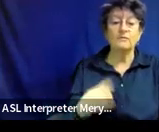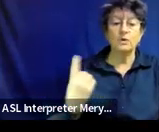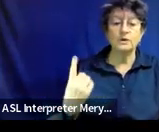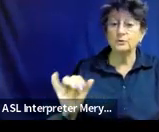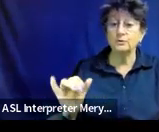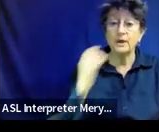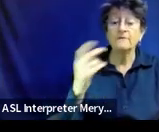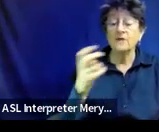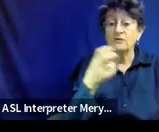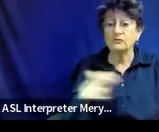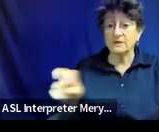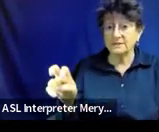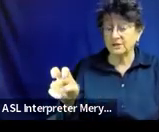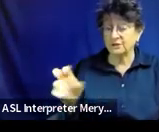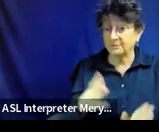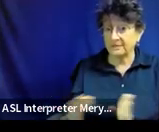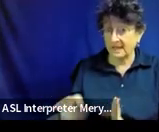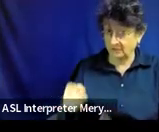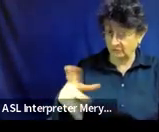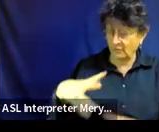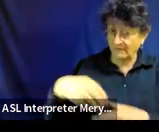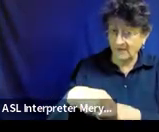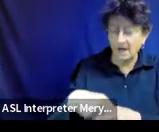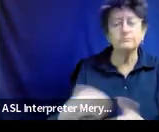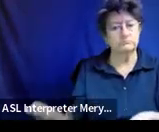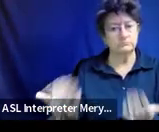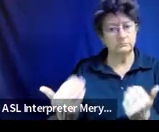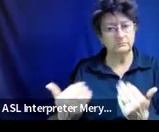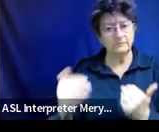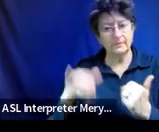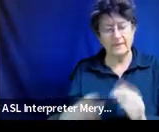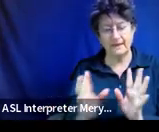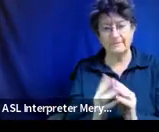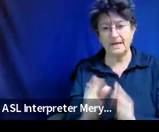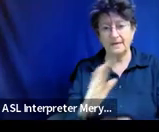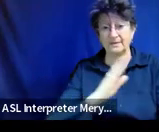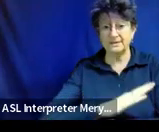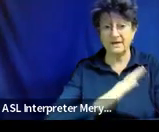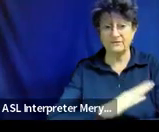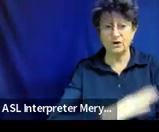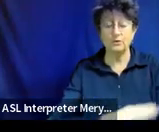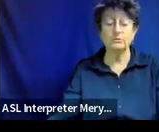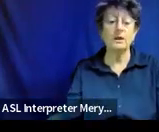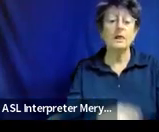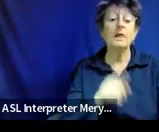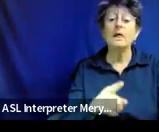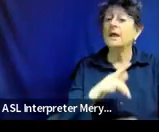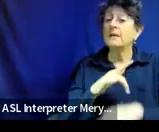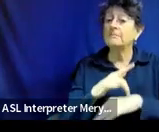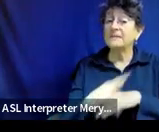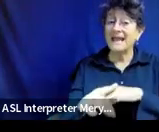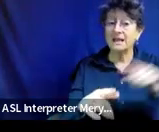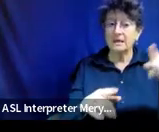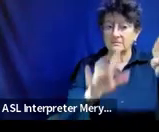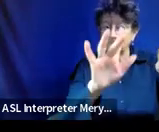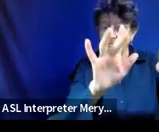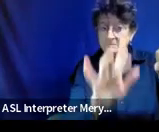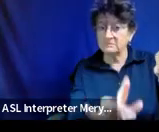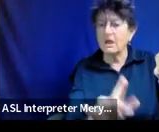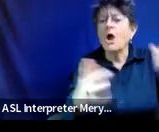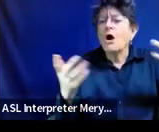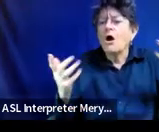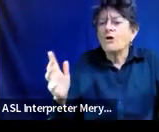transition plans, that would be a good thing for you to attend. Those blank ones are just ones that we have already done, but the